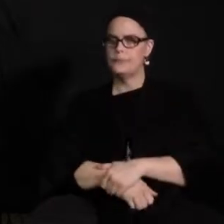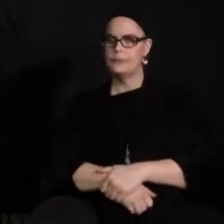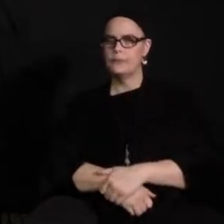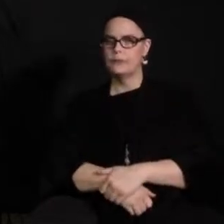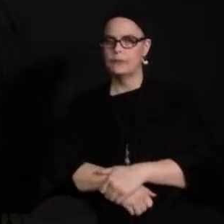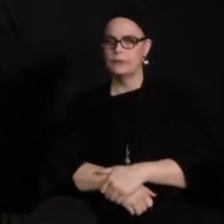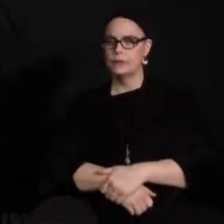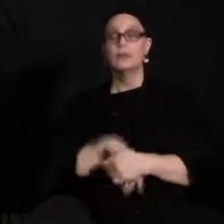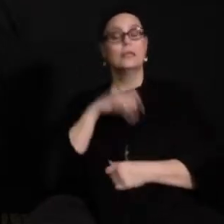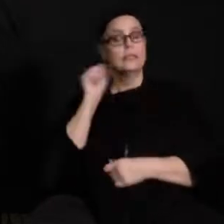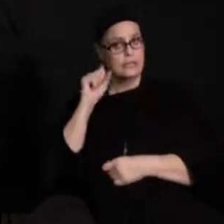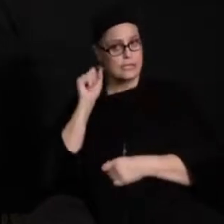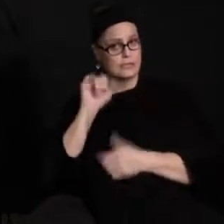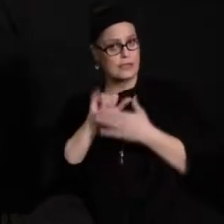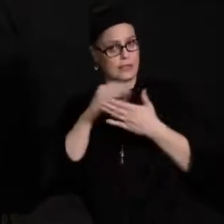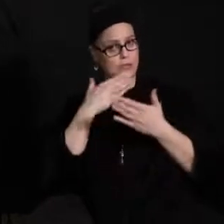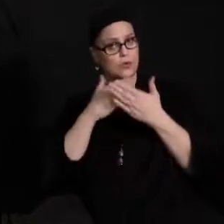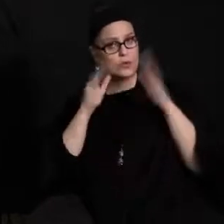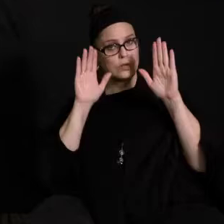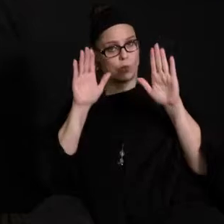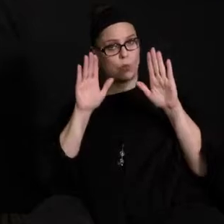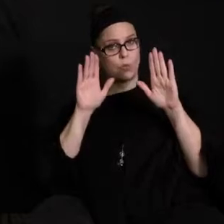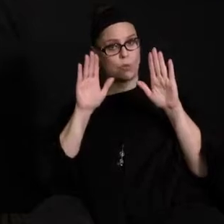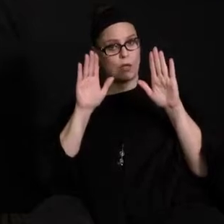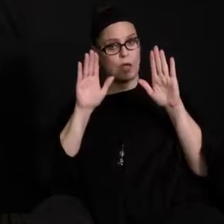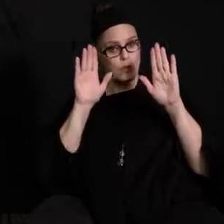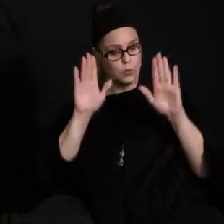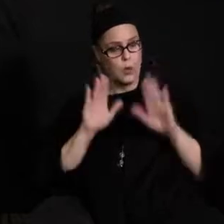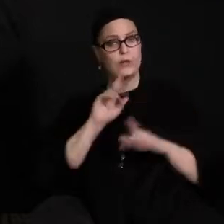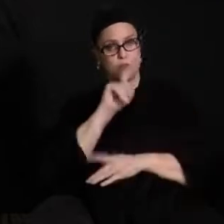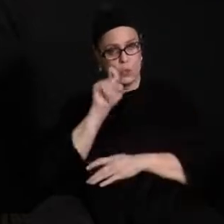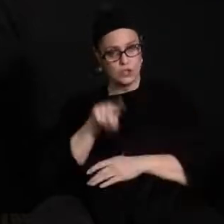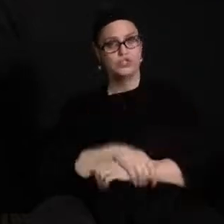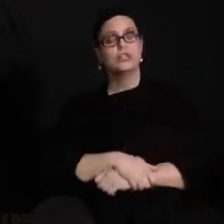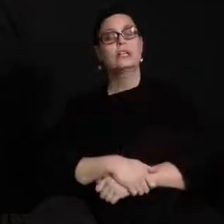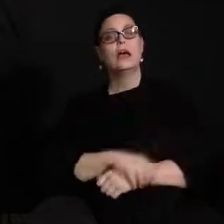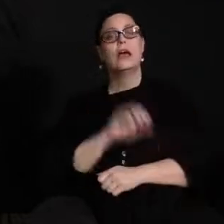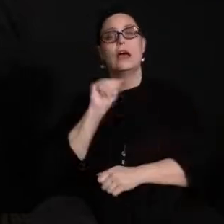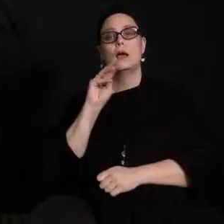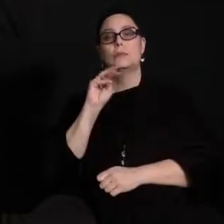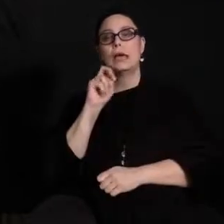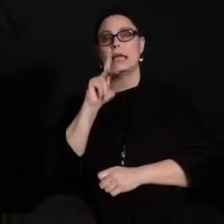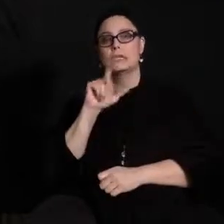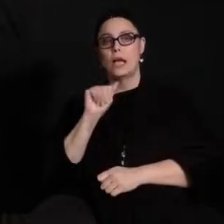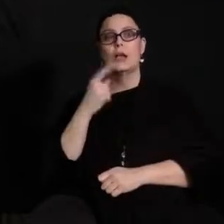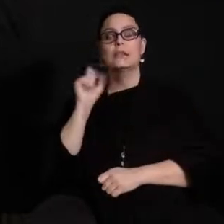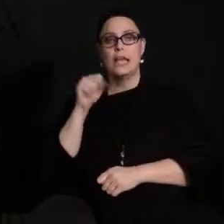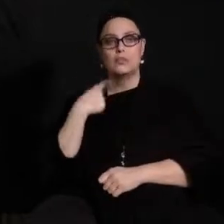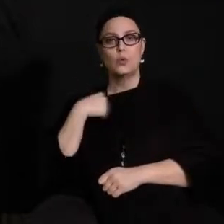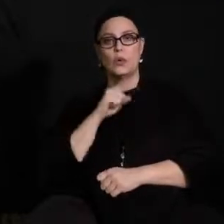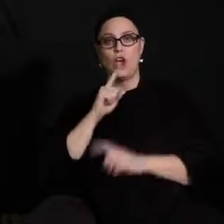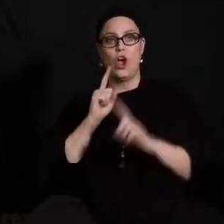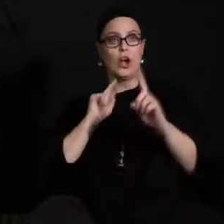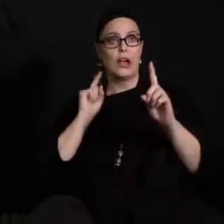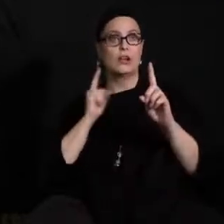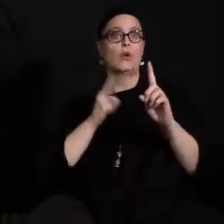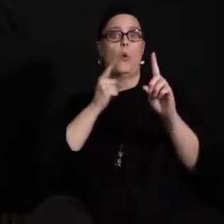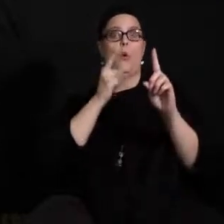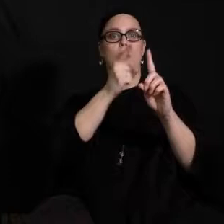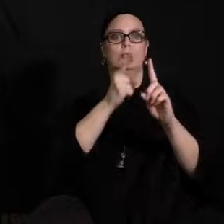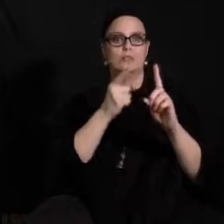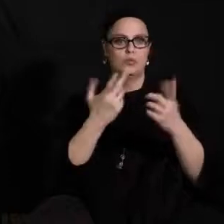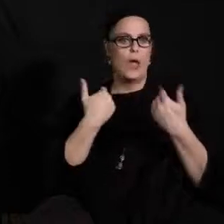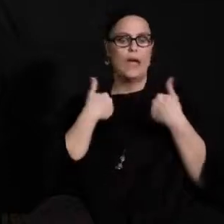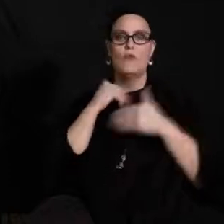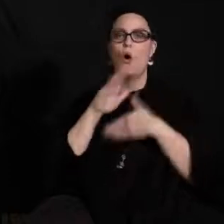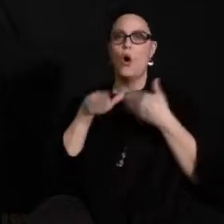Yes, that is a great question, Amanda. Yes, we are aimed to make sure that we have all of the classes that a student